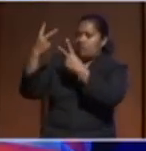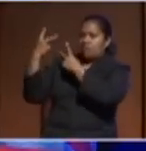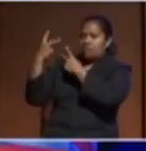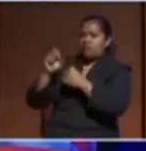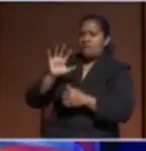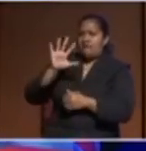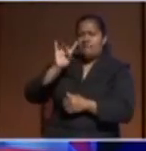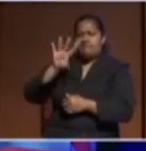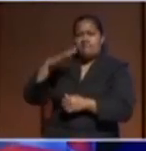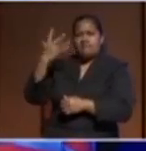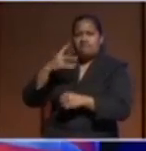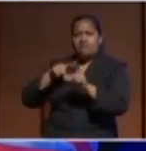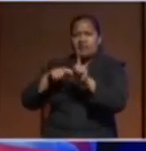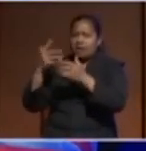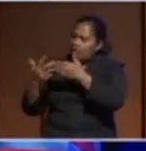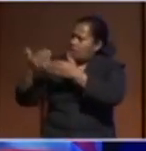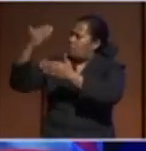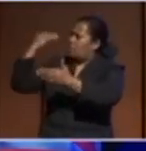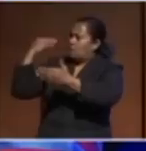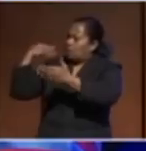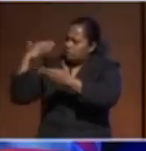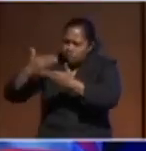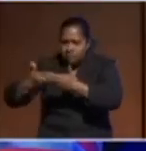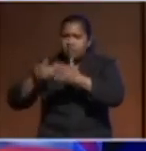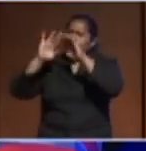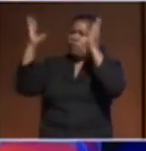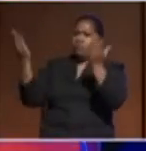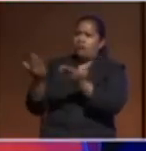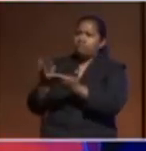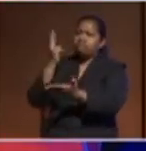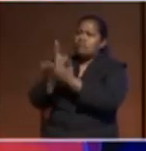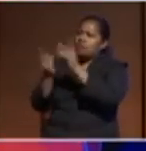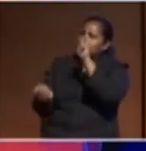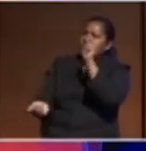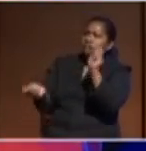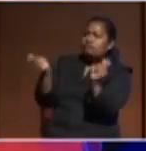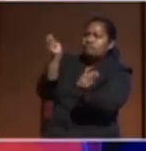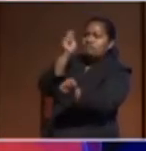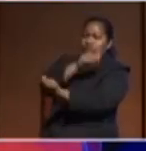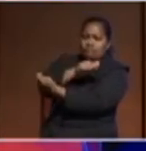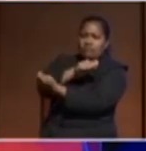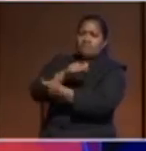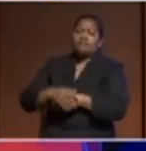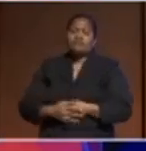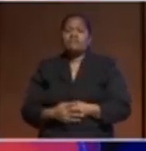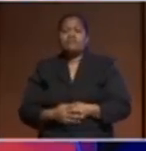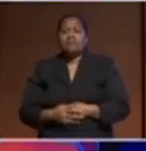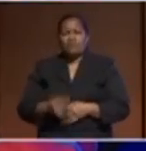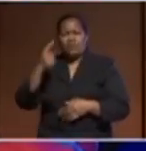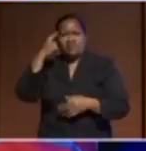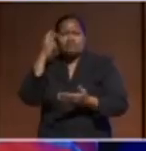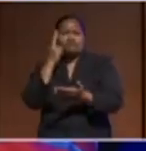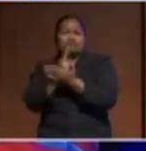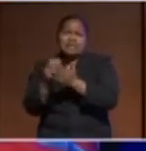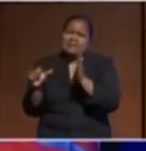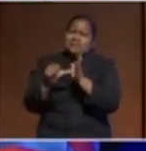15 years, the world has really changed, and quite quickly as well. And so I think it's very difficult to